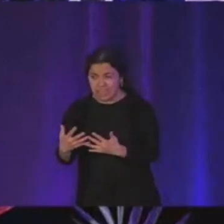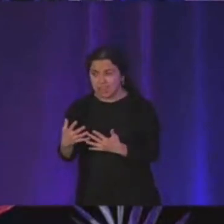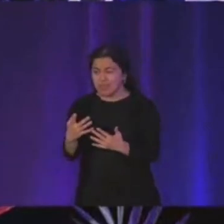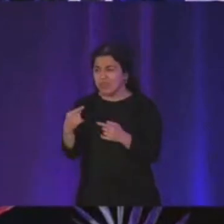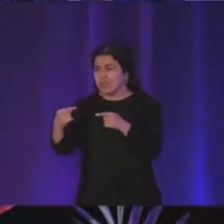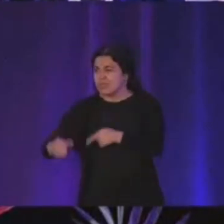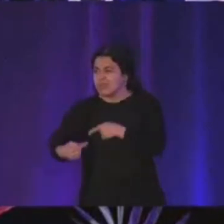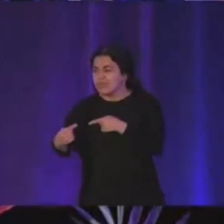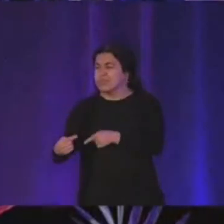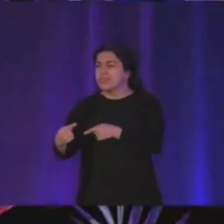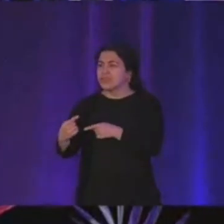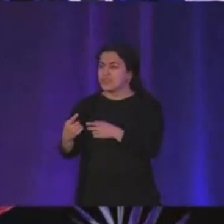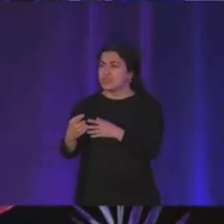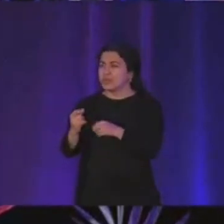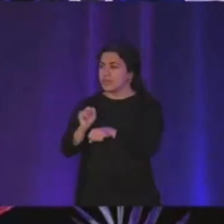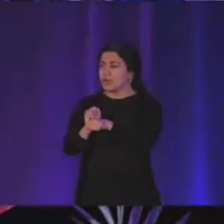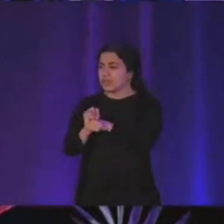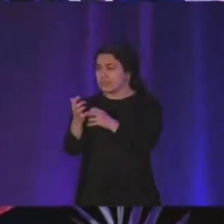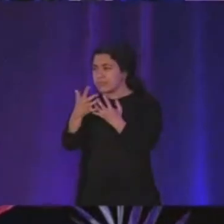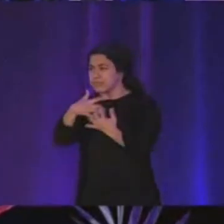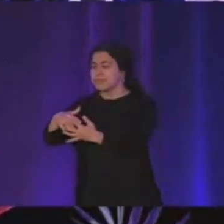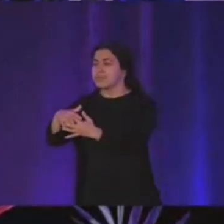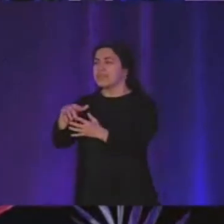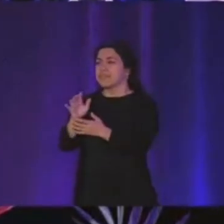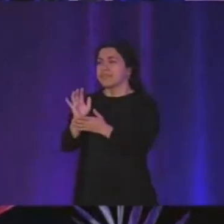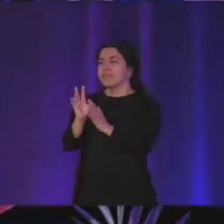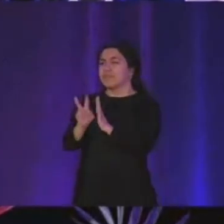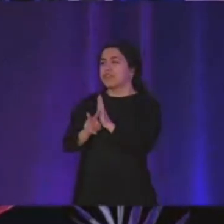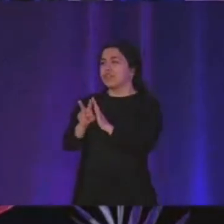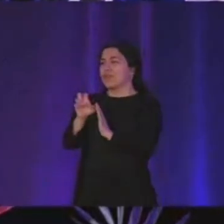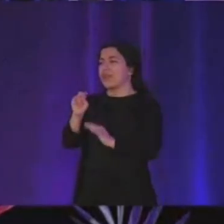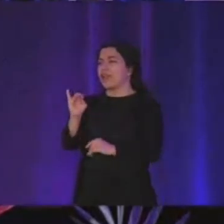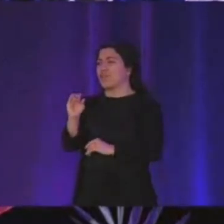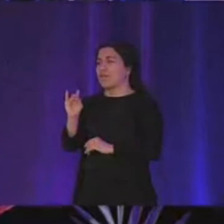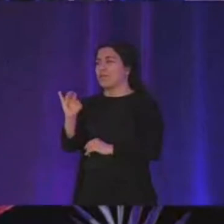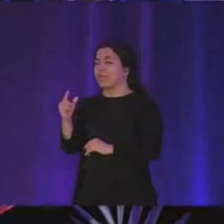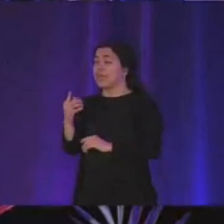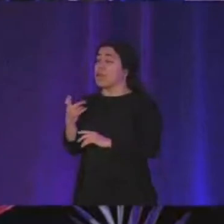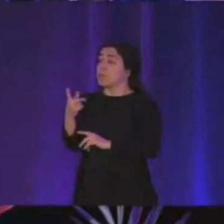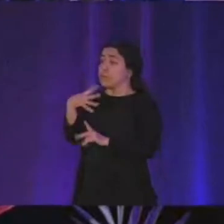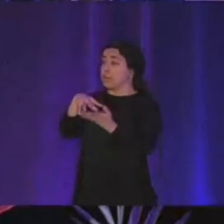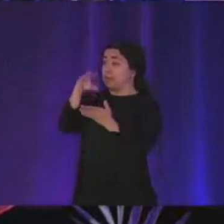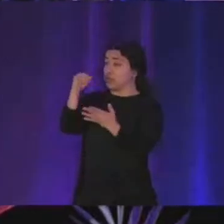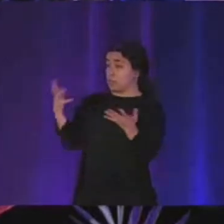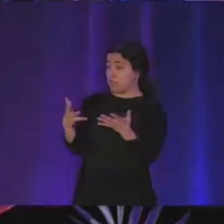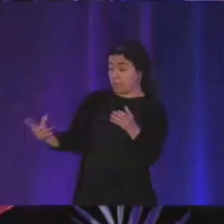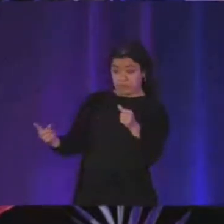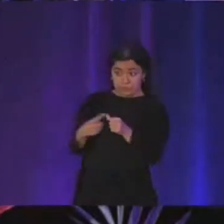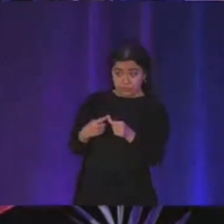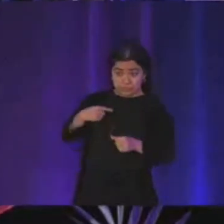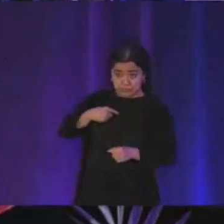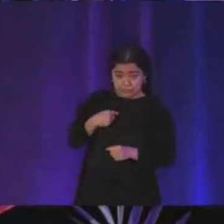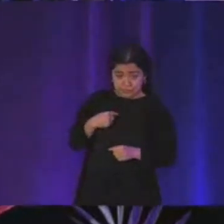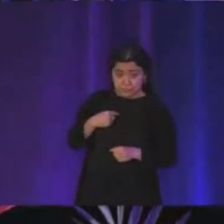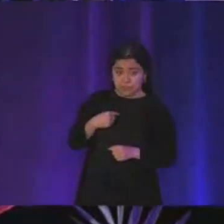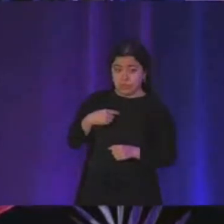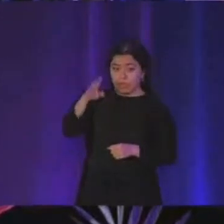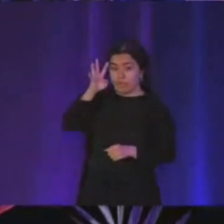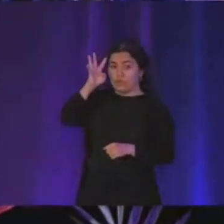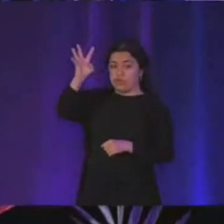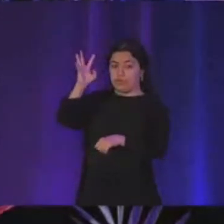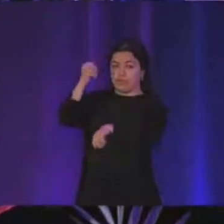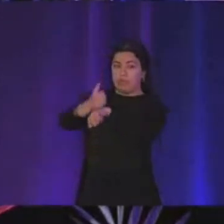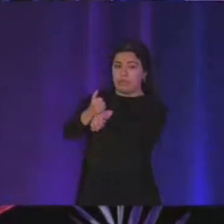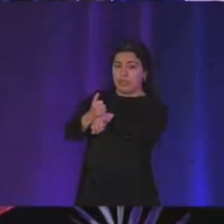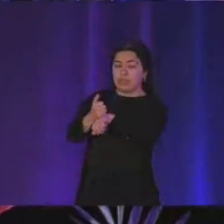so uh what i want you to get out of this talk is first uh i created like an